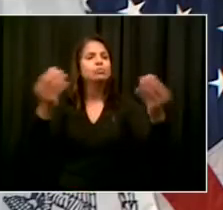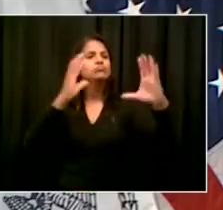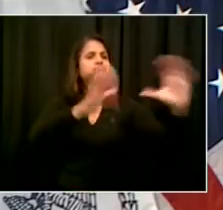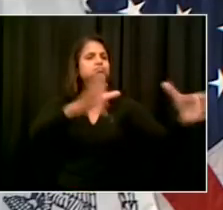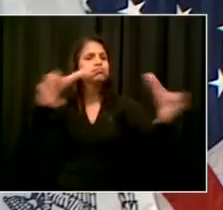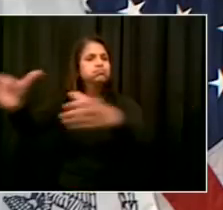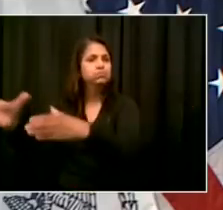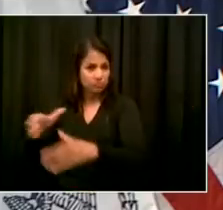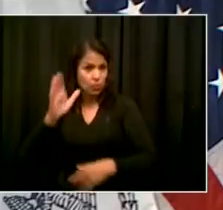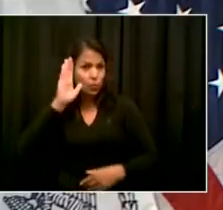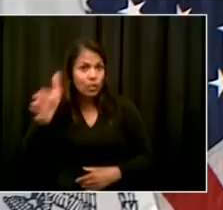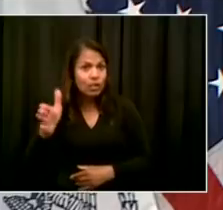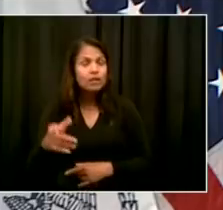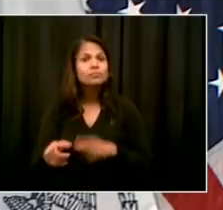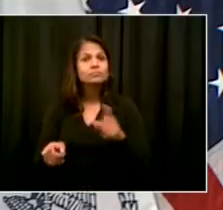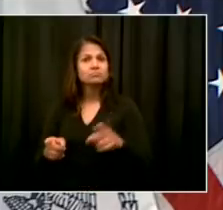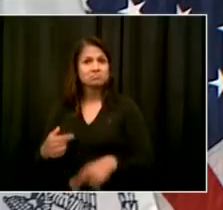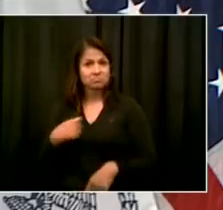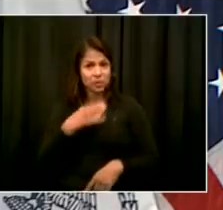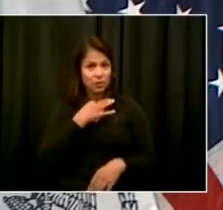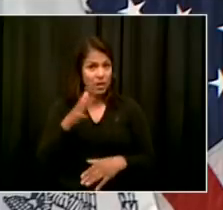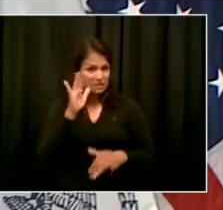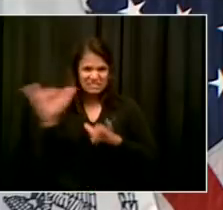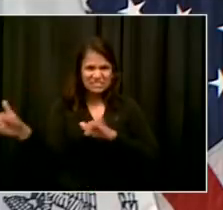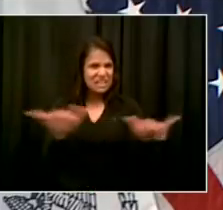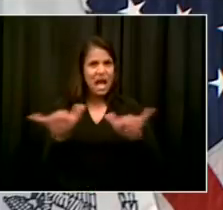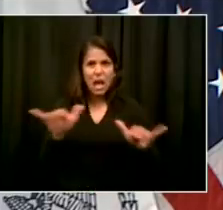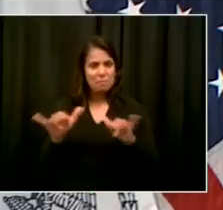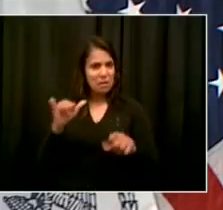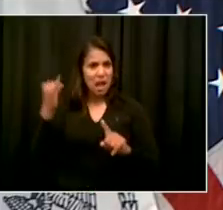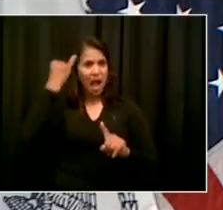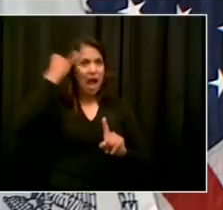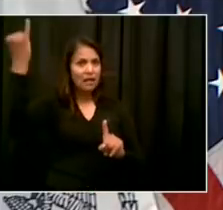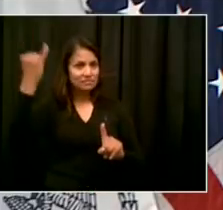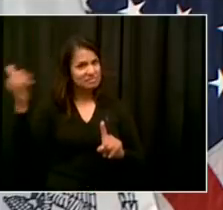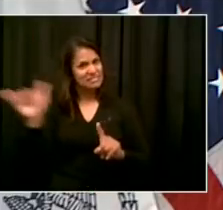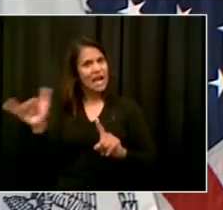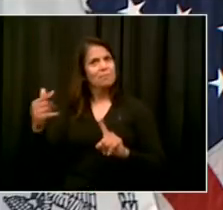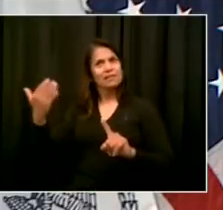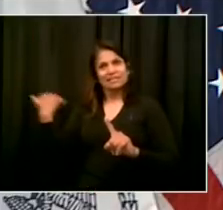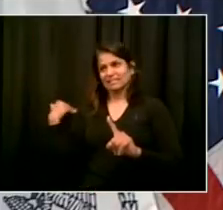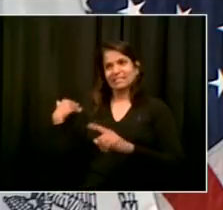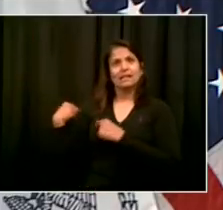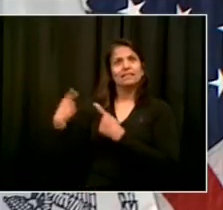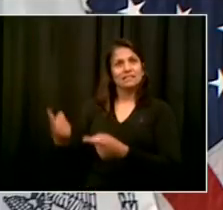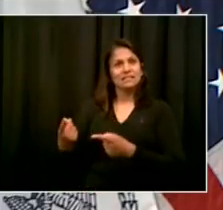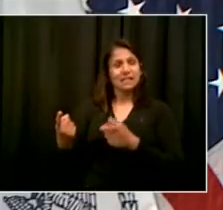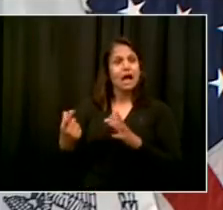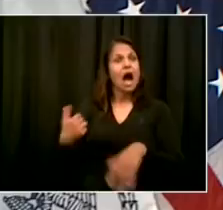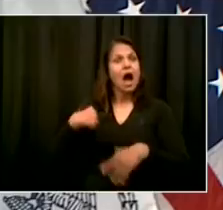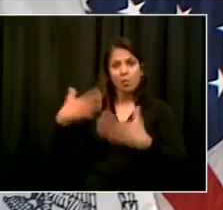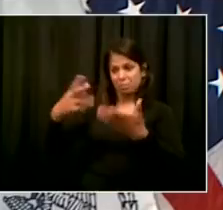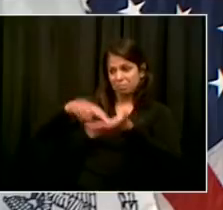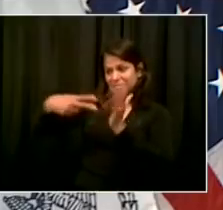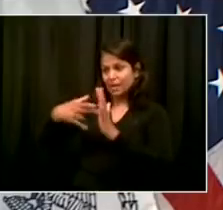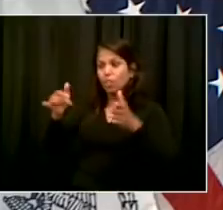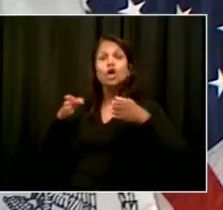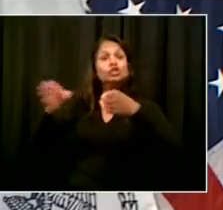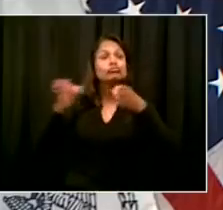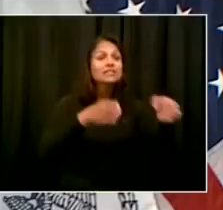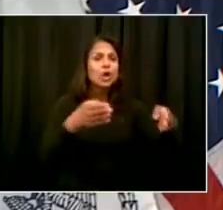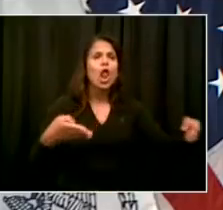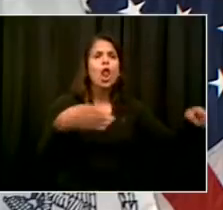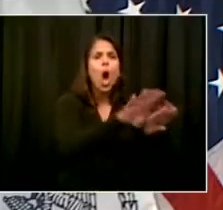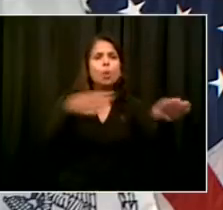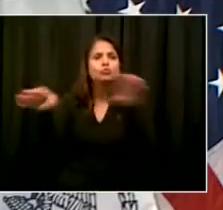next year, and I think we should make this a permanent feature in New York City. Look, you've got open restaurants were a